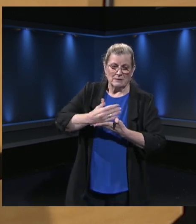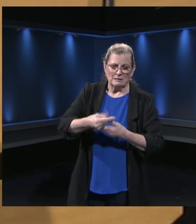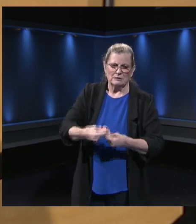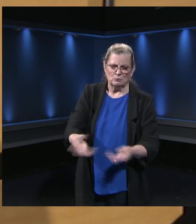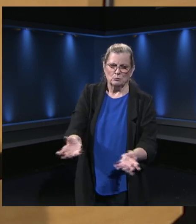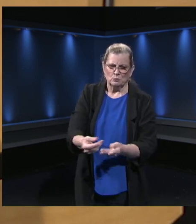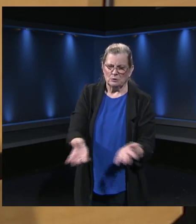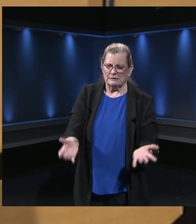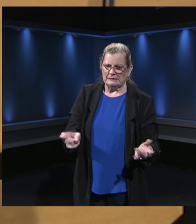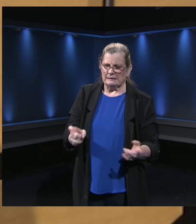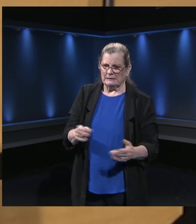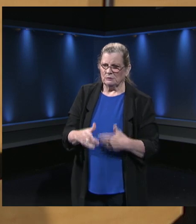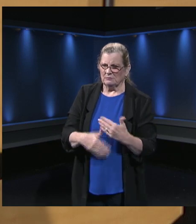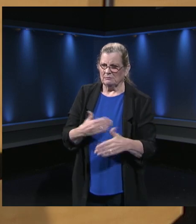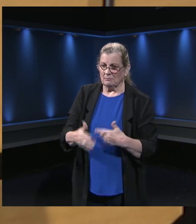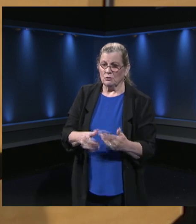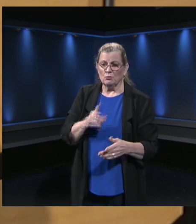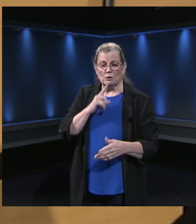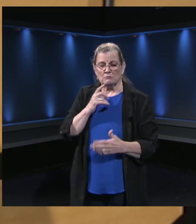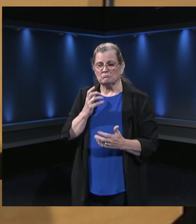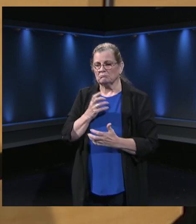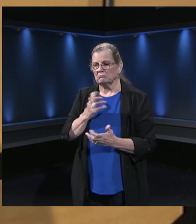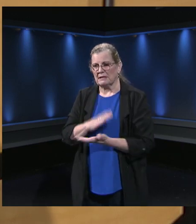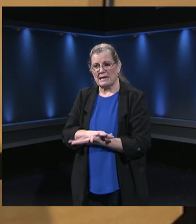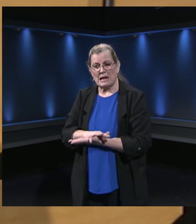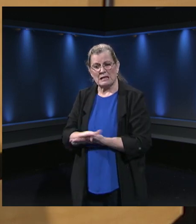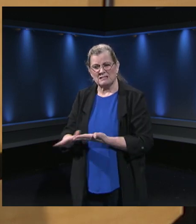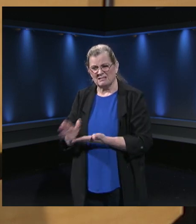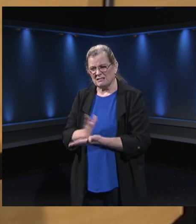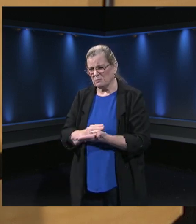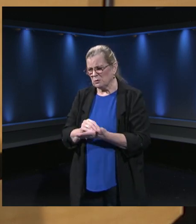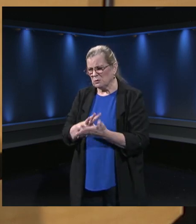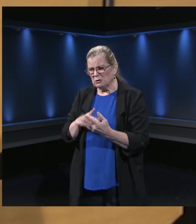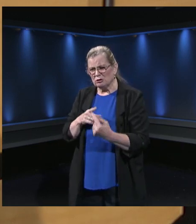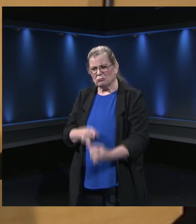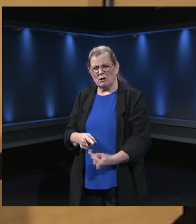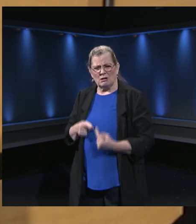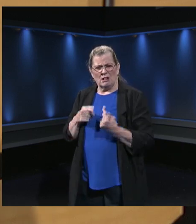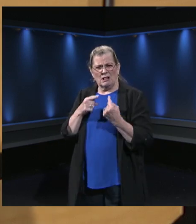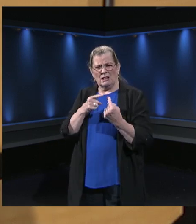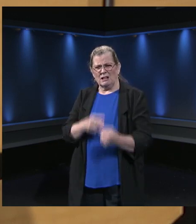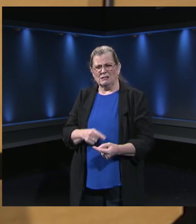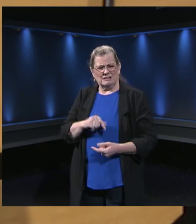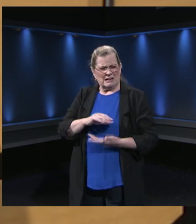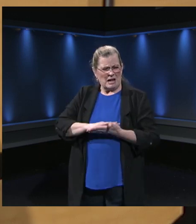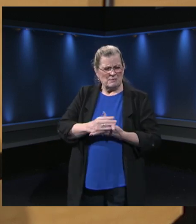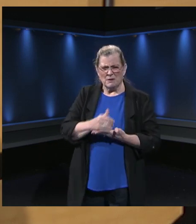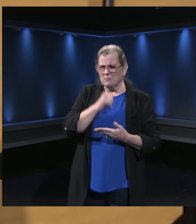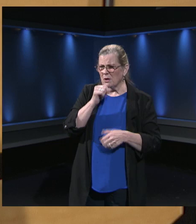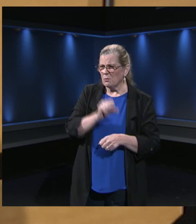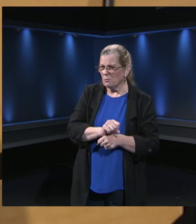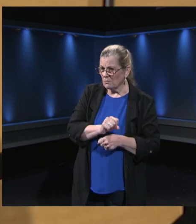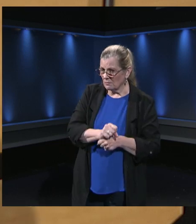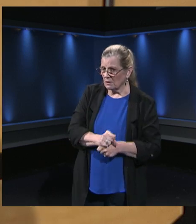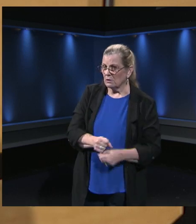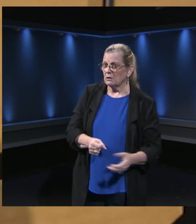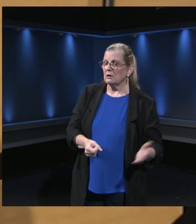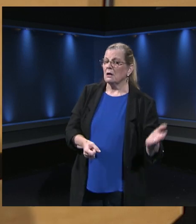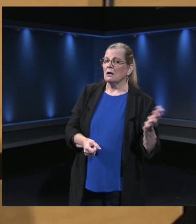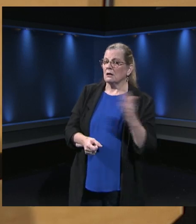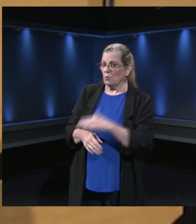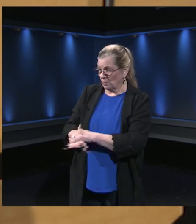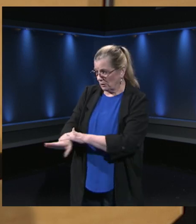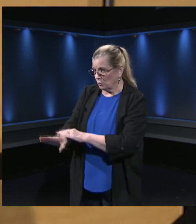the school and do some restarting in the building. We found that restarting if restarting, as Tracy mentioned, is a powerful way to troubleshoot.